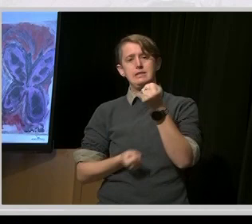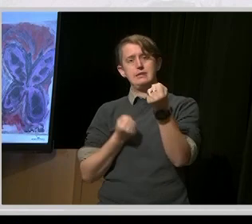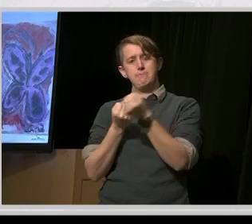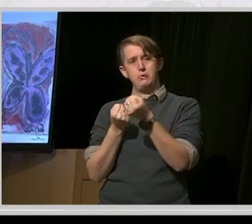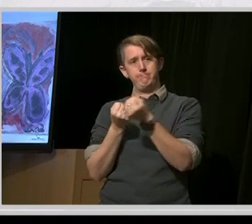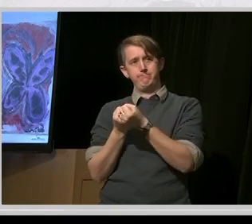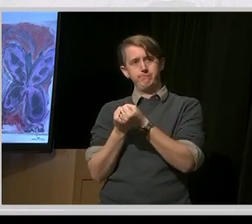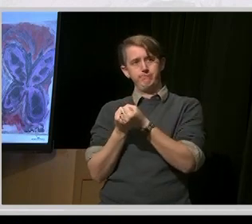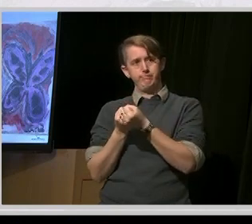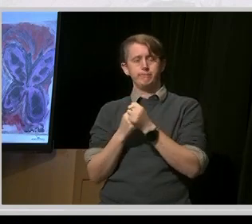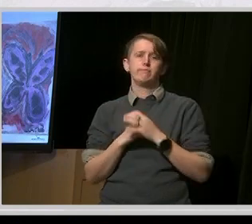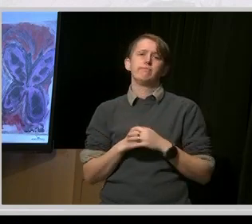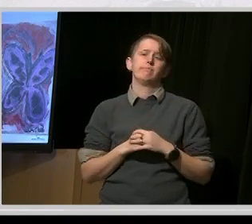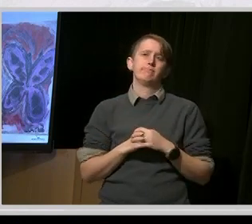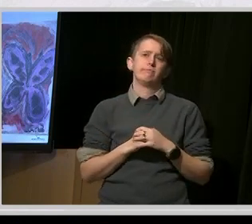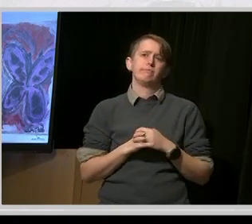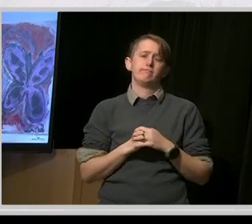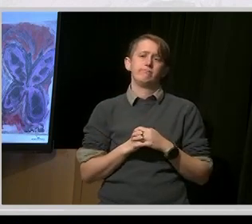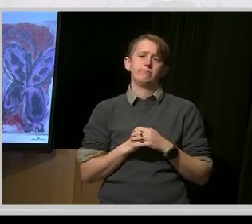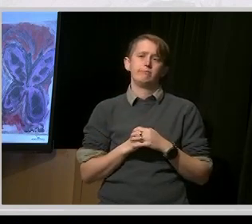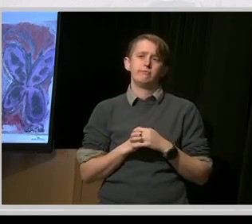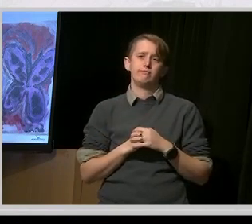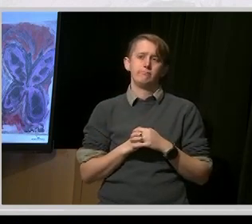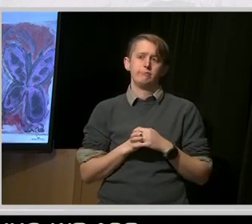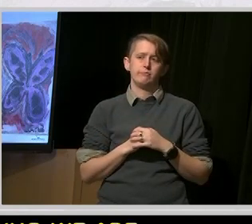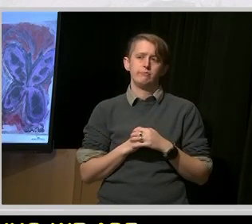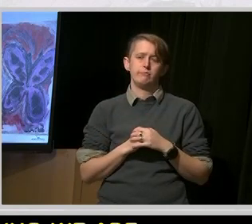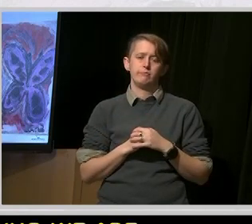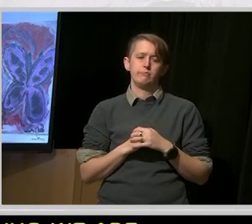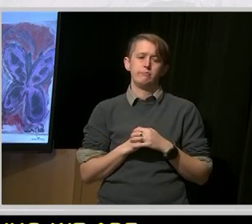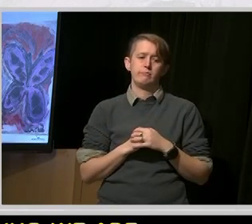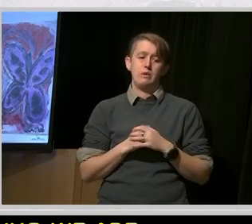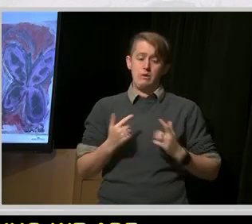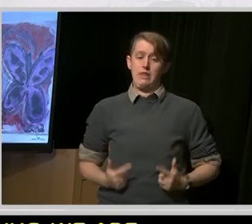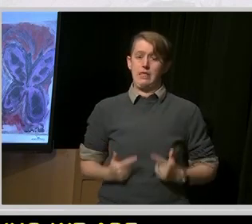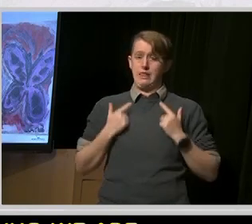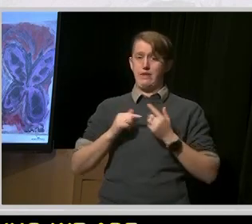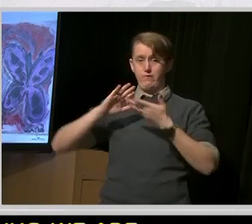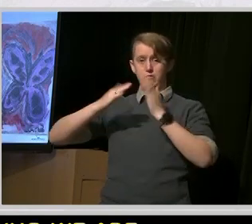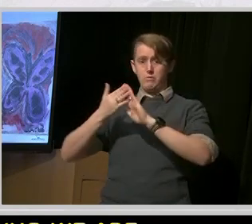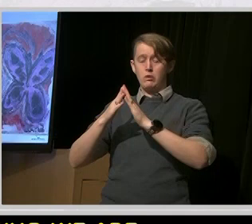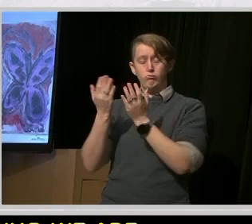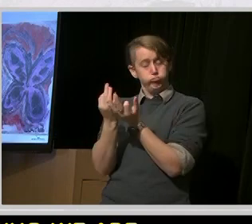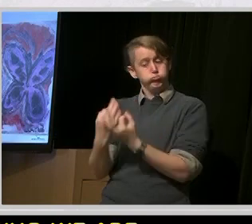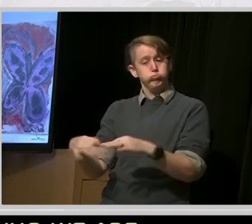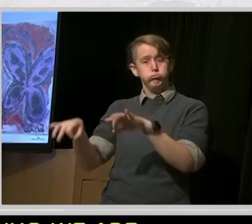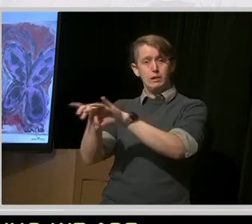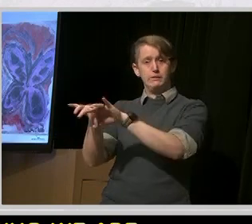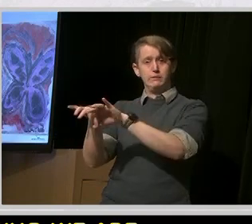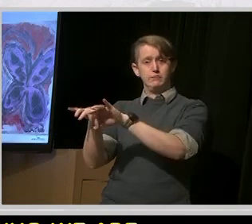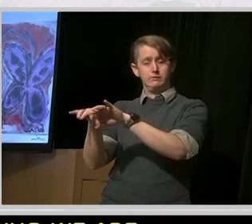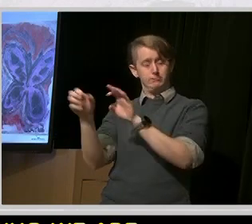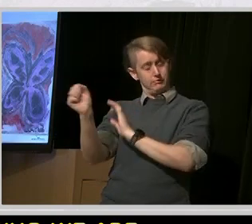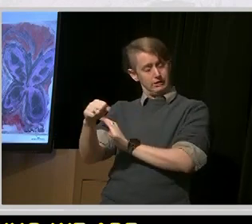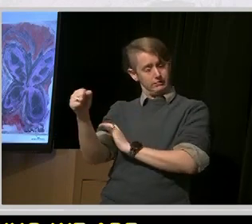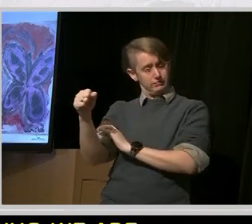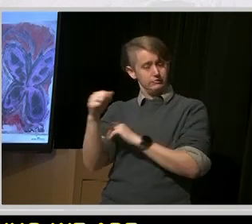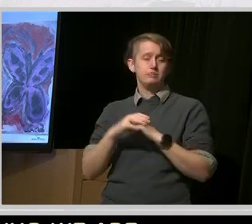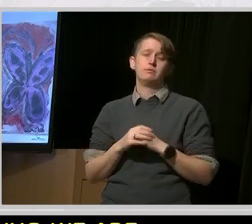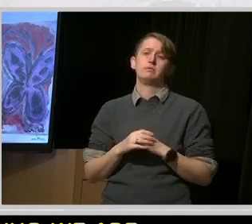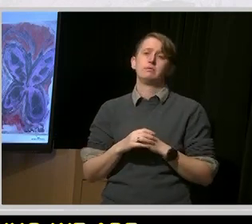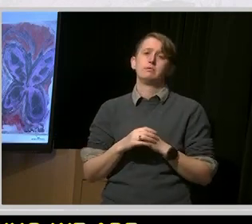Not only is it important to live in the community, but it is important to have a great